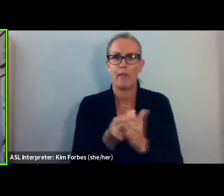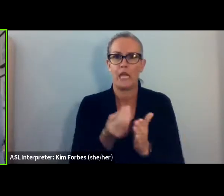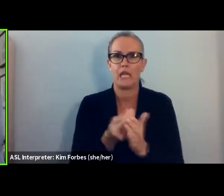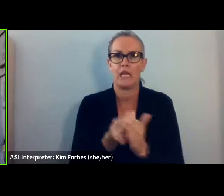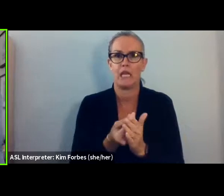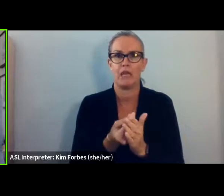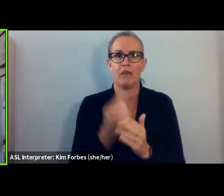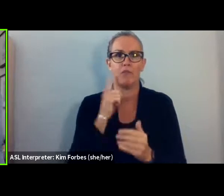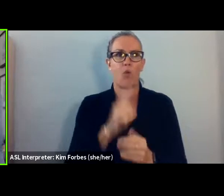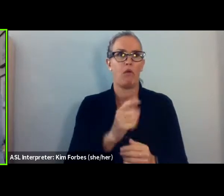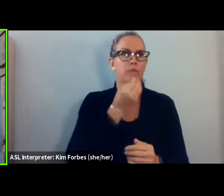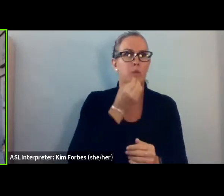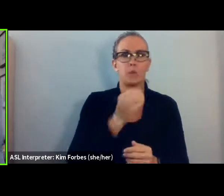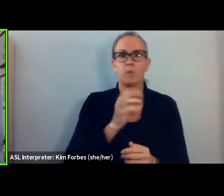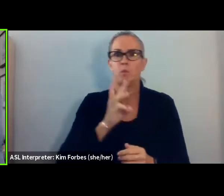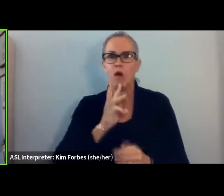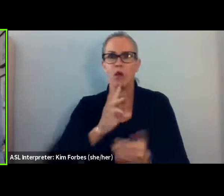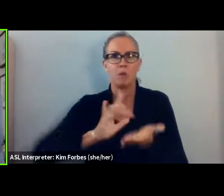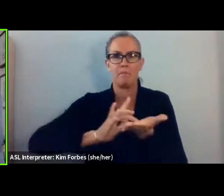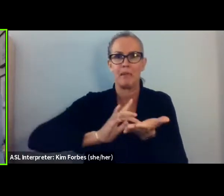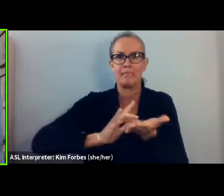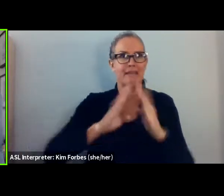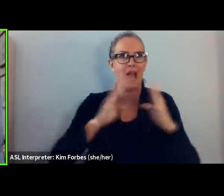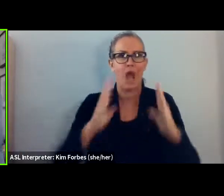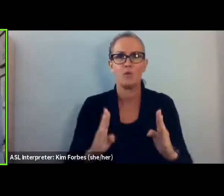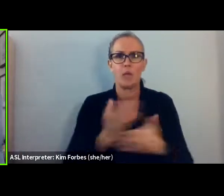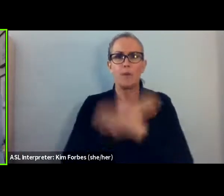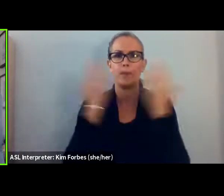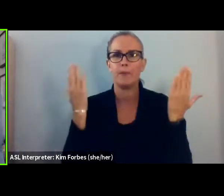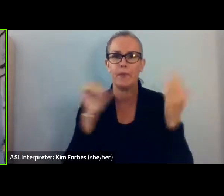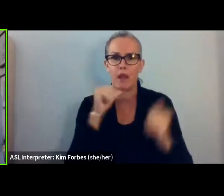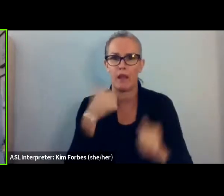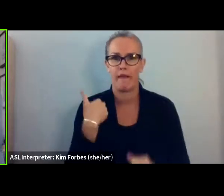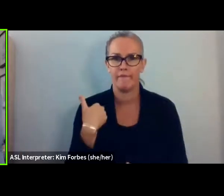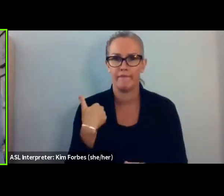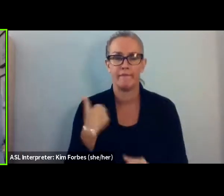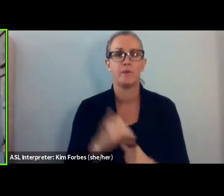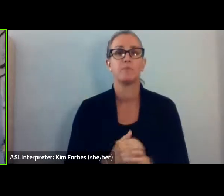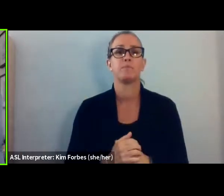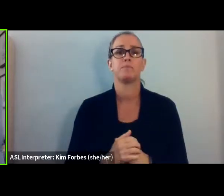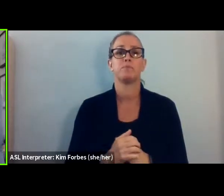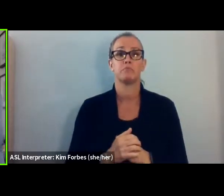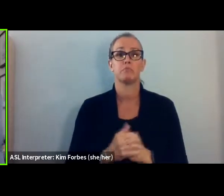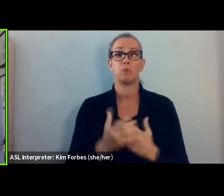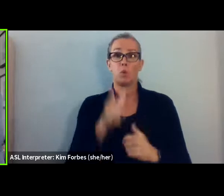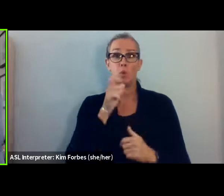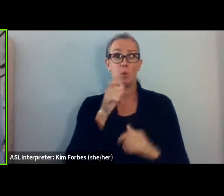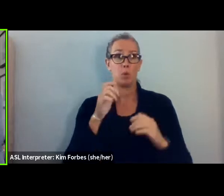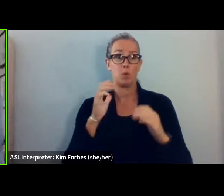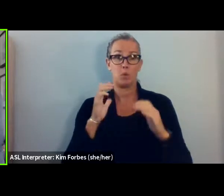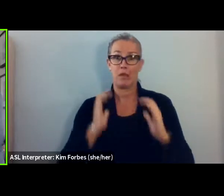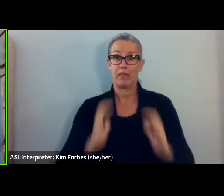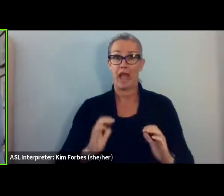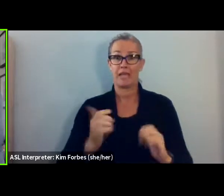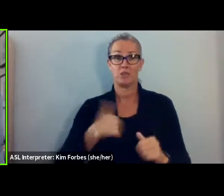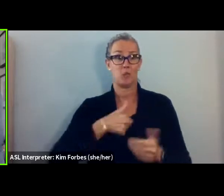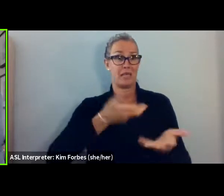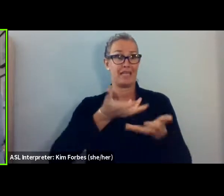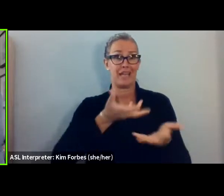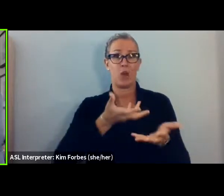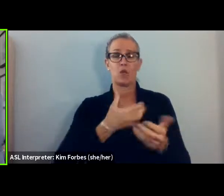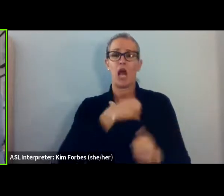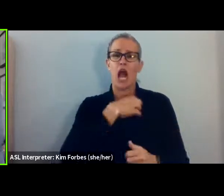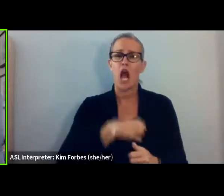basic necessities, food, medical care, and housing. Most of the clients that we encounter are missing meals, going